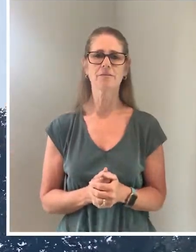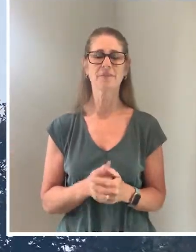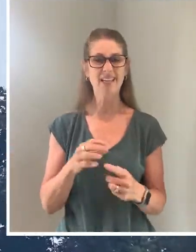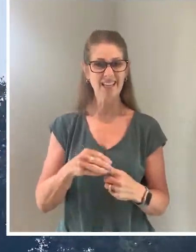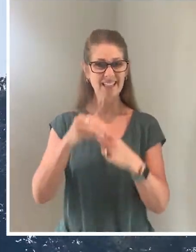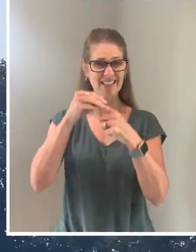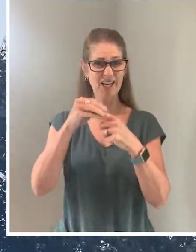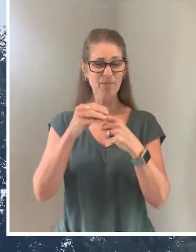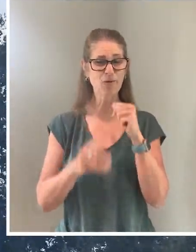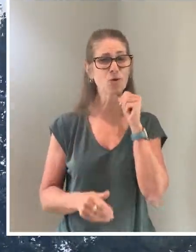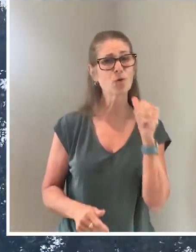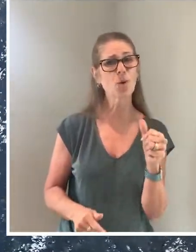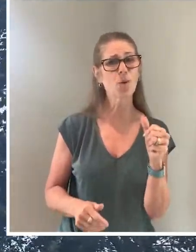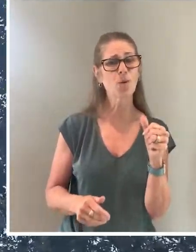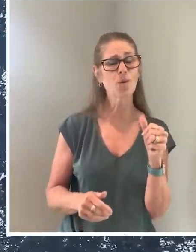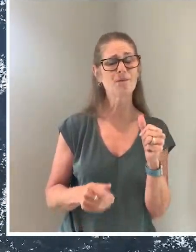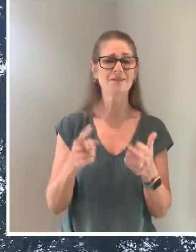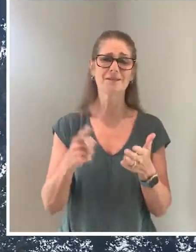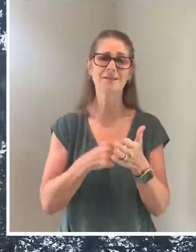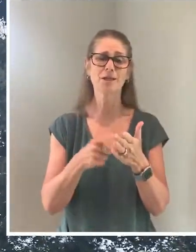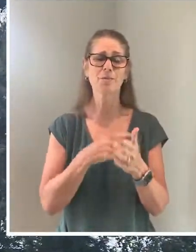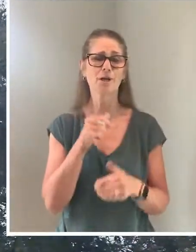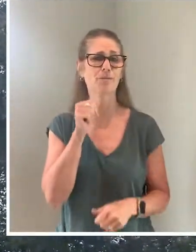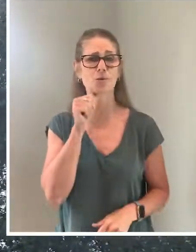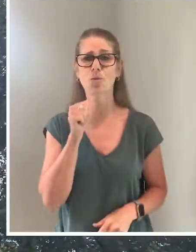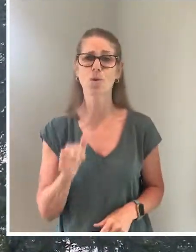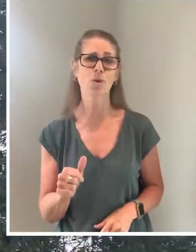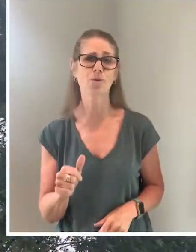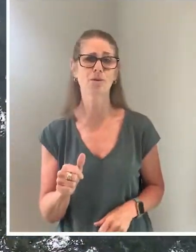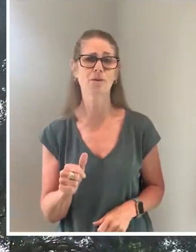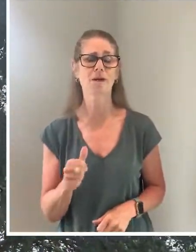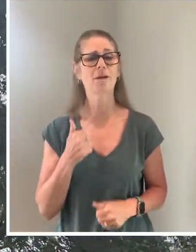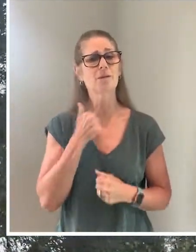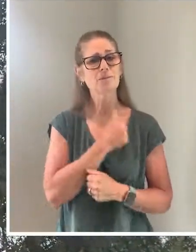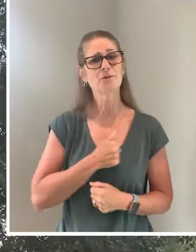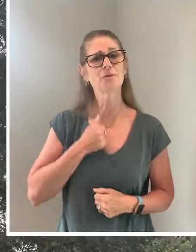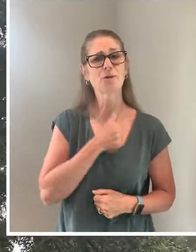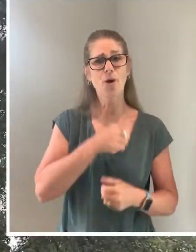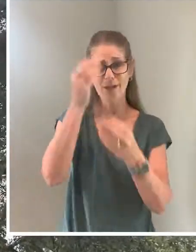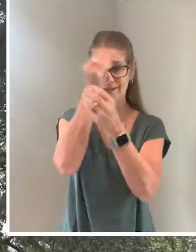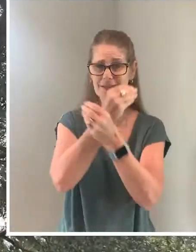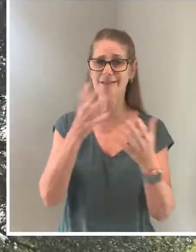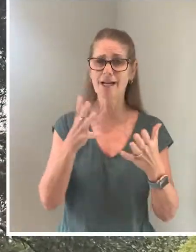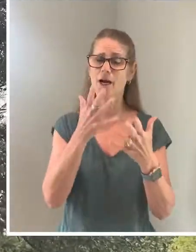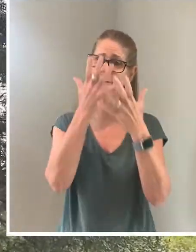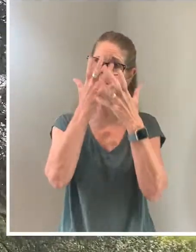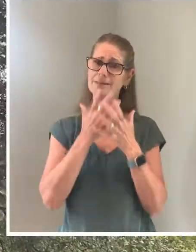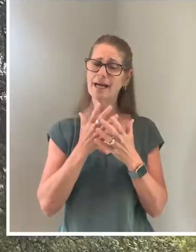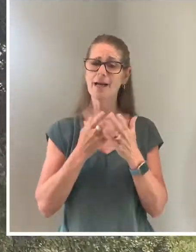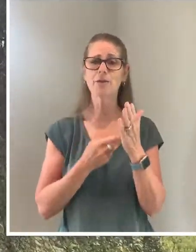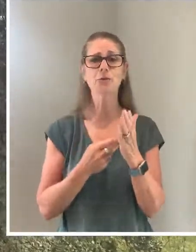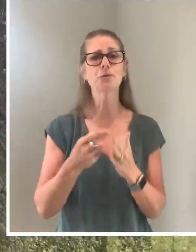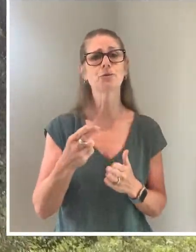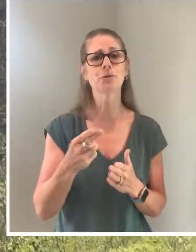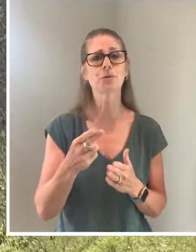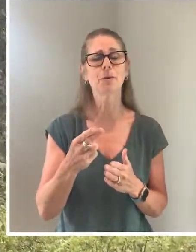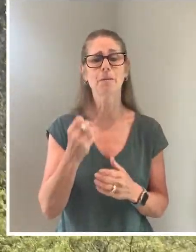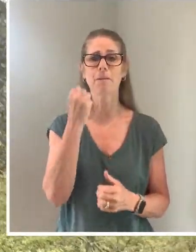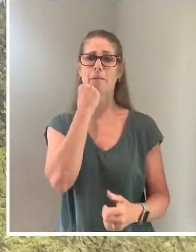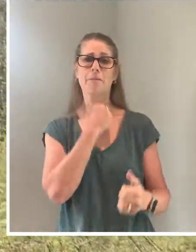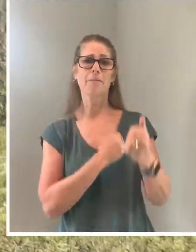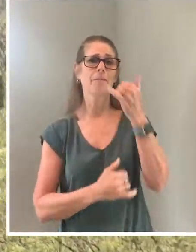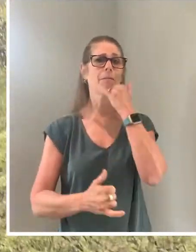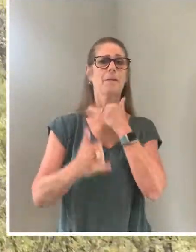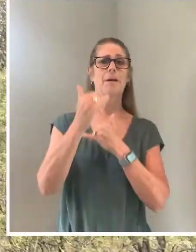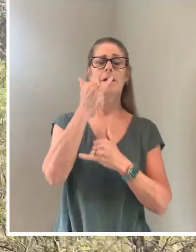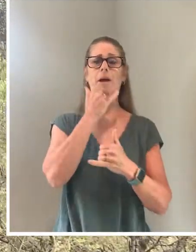Except when you don't, because sometimes you won't. I'm sorry to say, but sadly it's true, that bang-ups and